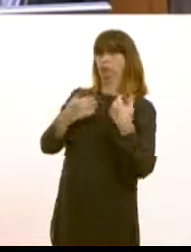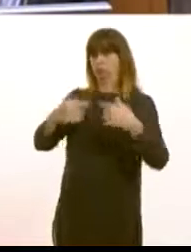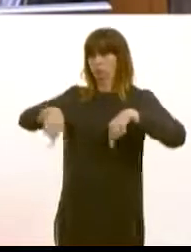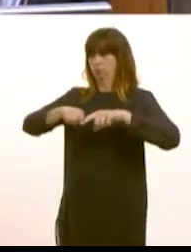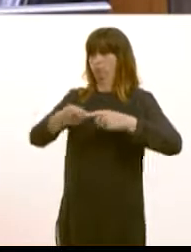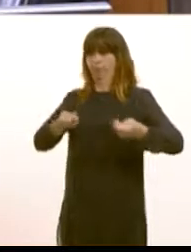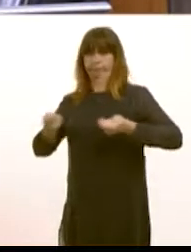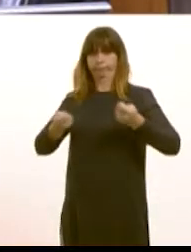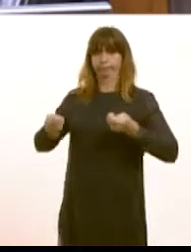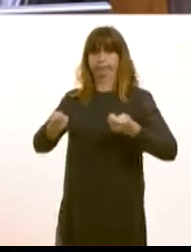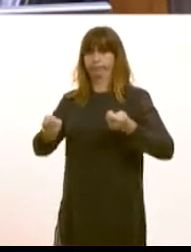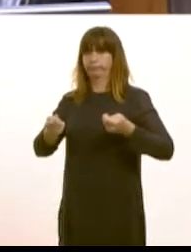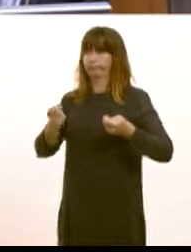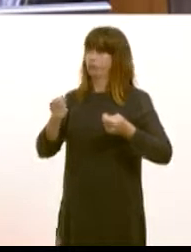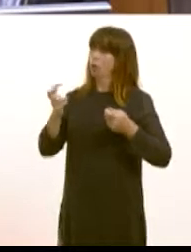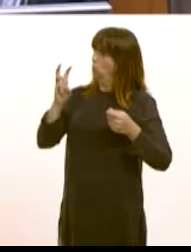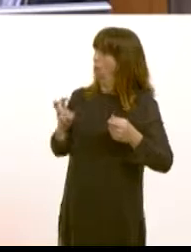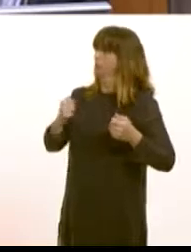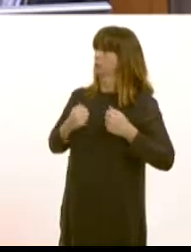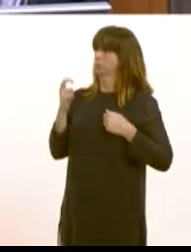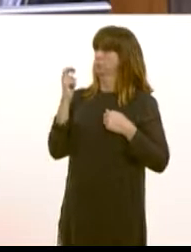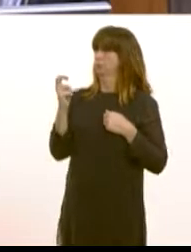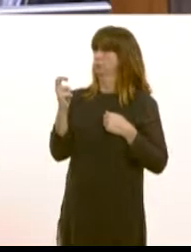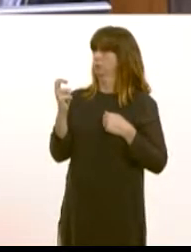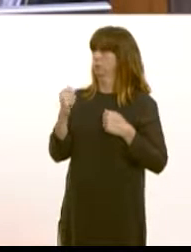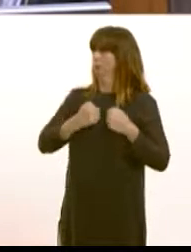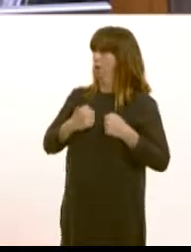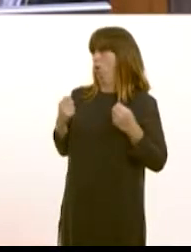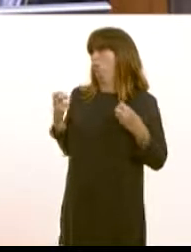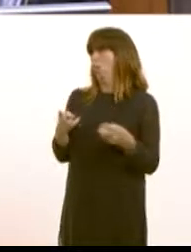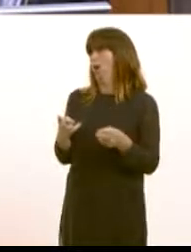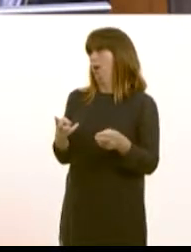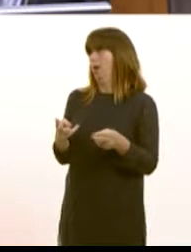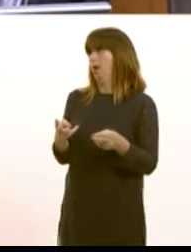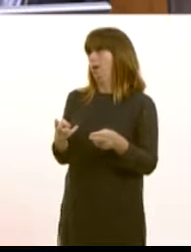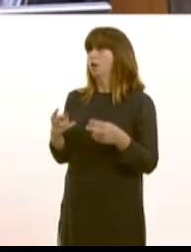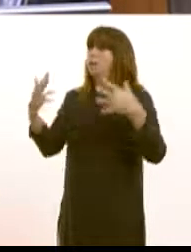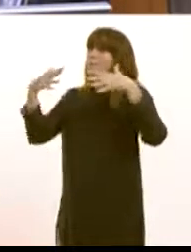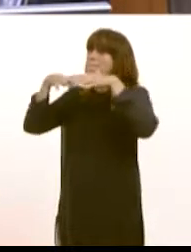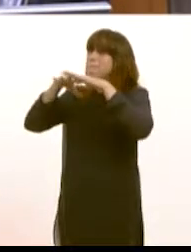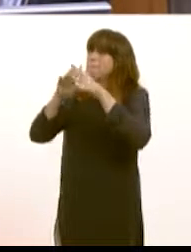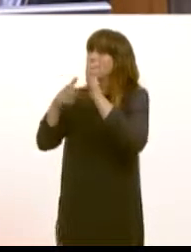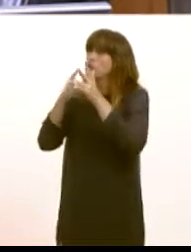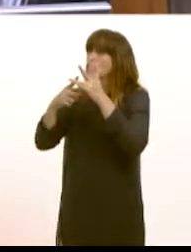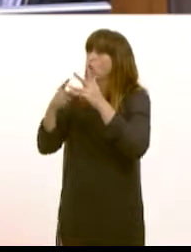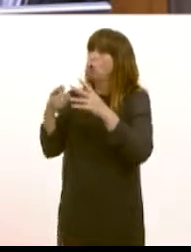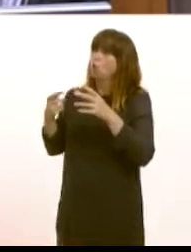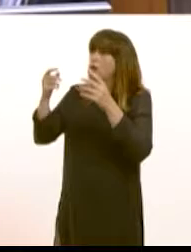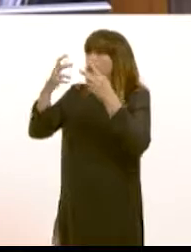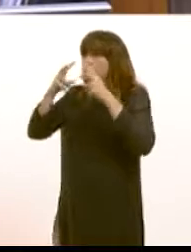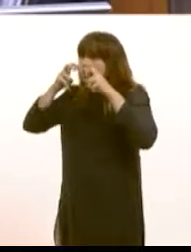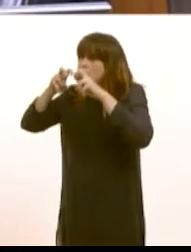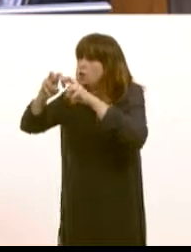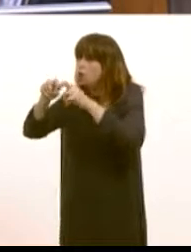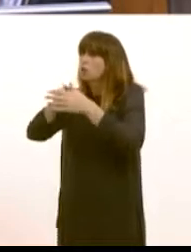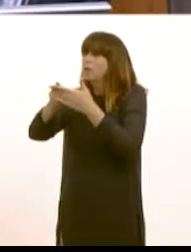that the services are run in the way that we want them to be run as regards the metro studies are being undertaken in order to develop a business